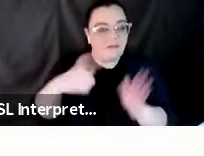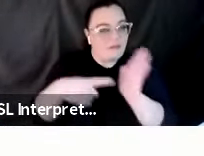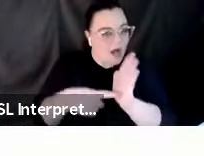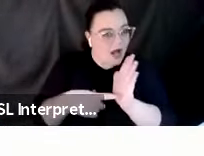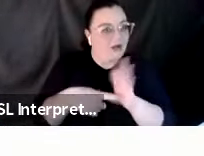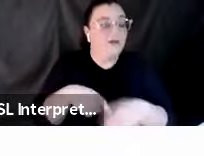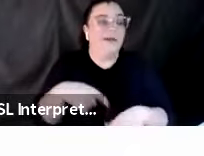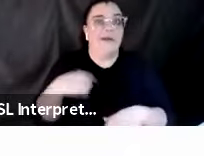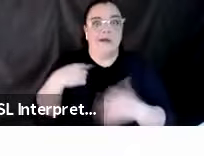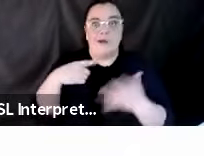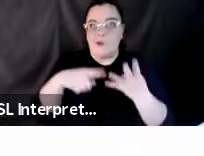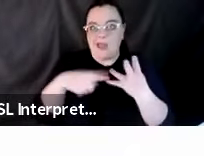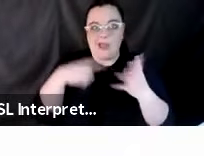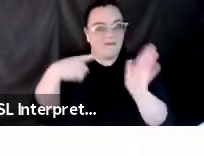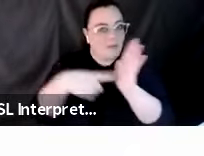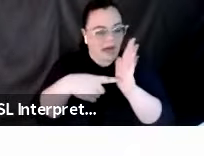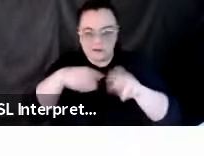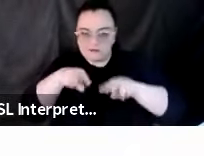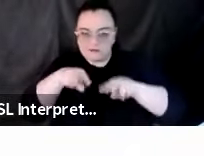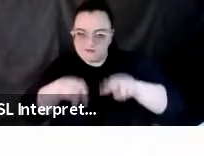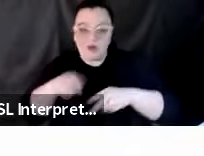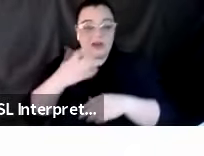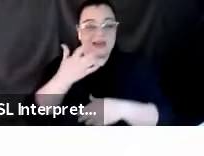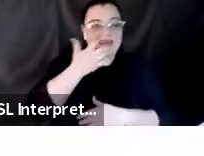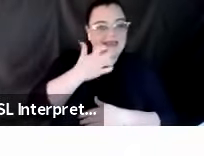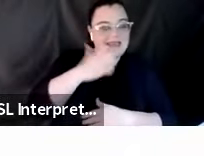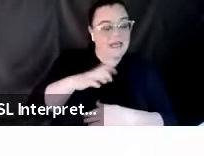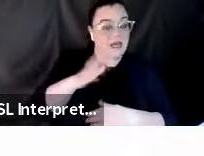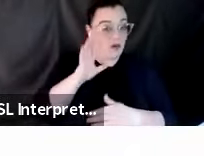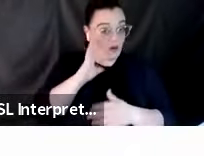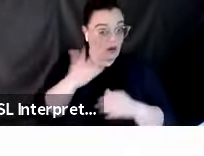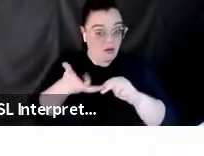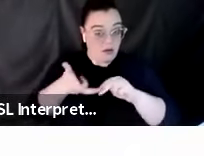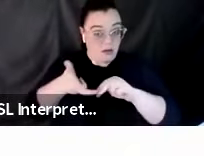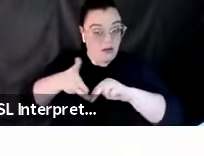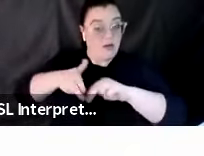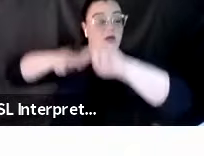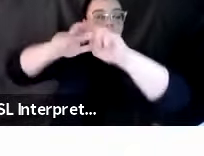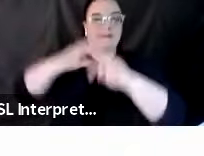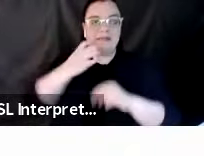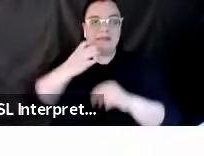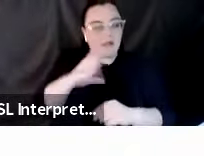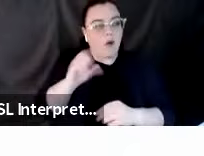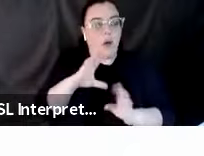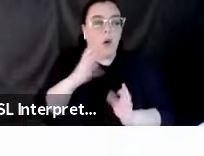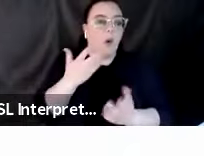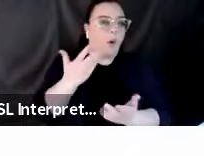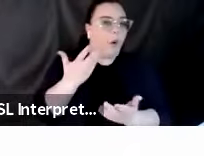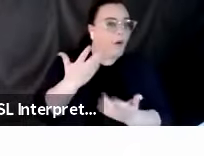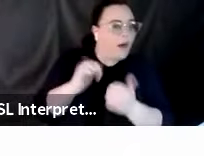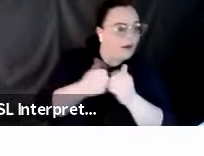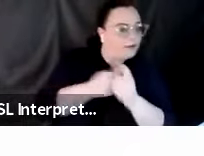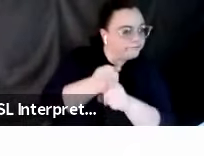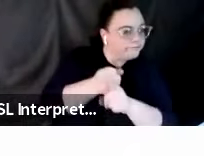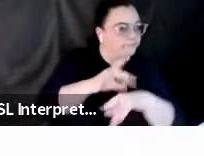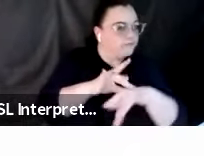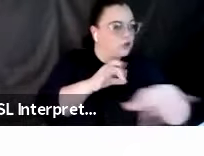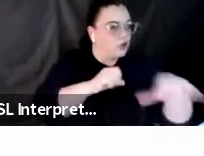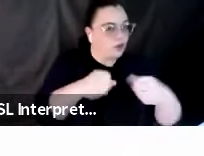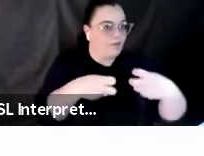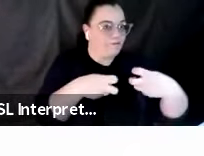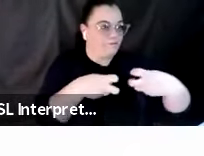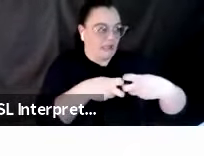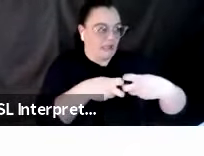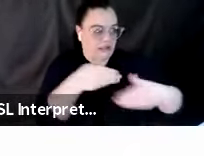heat flow, uh, that tells us what's happening with the heat in the crust and how, how, uh, it can impact, uh, earthquake physics and so